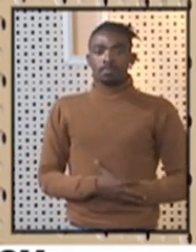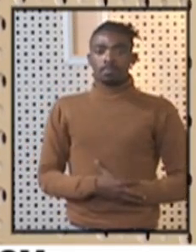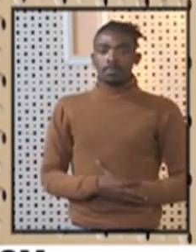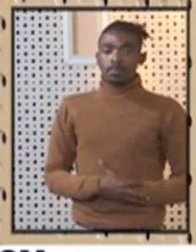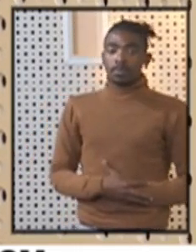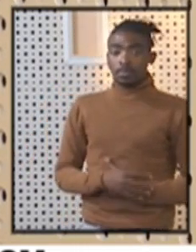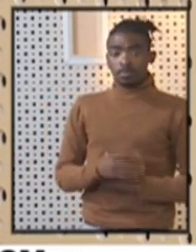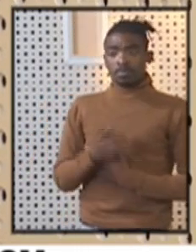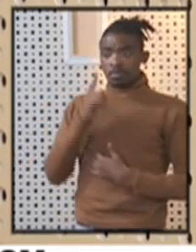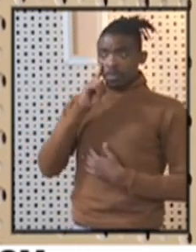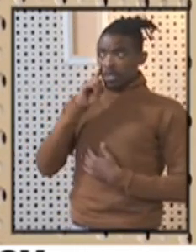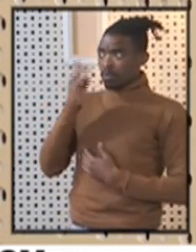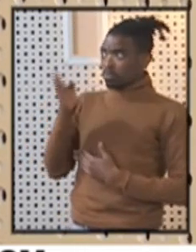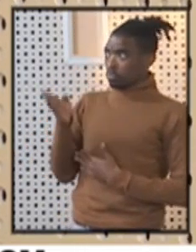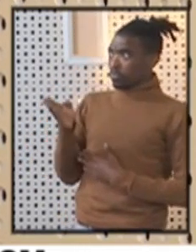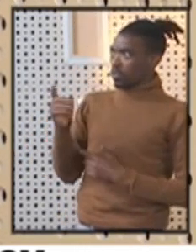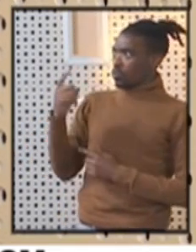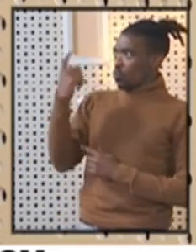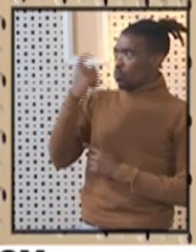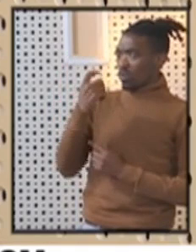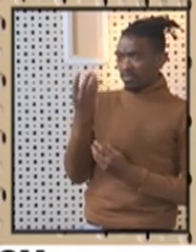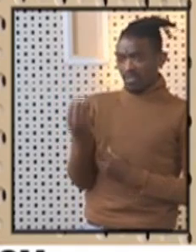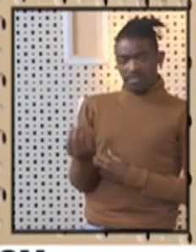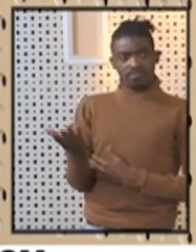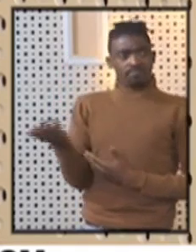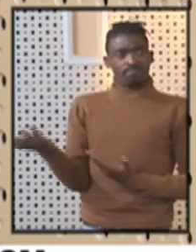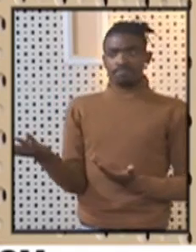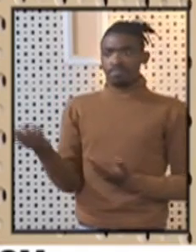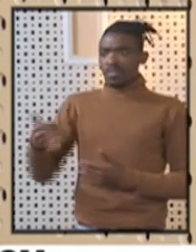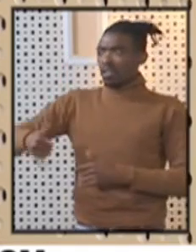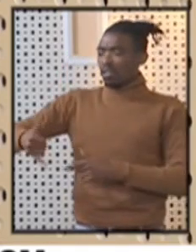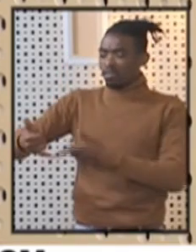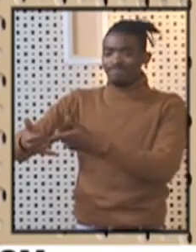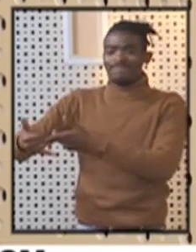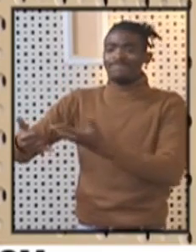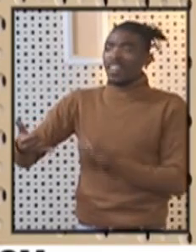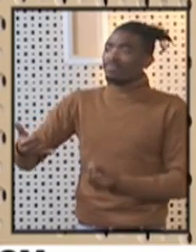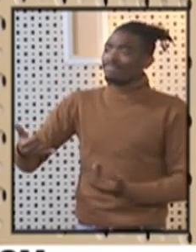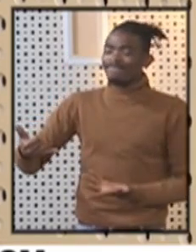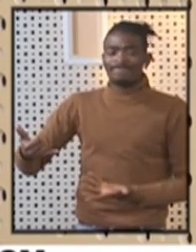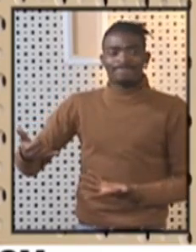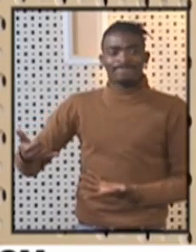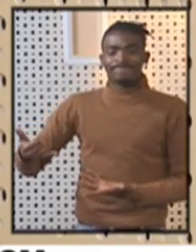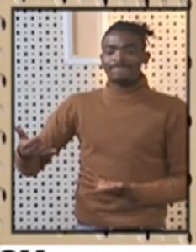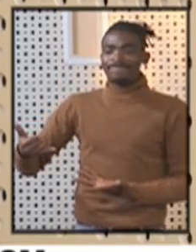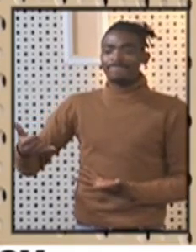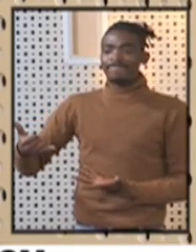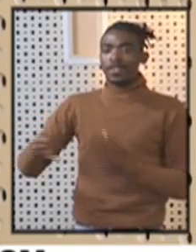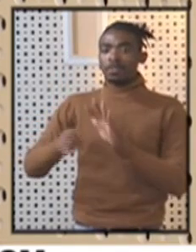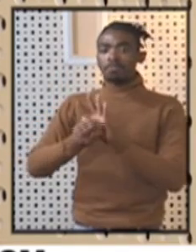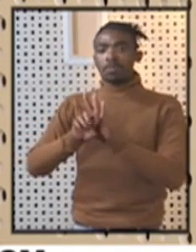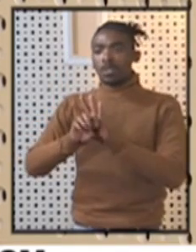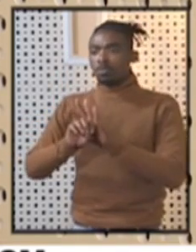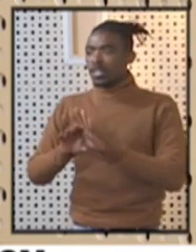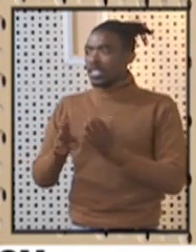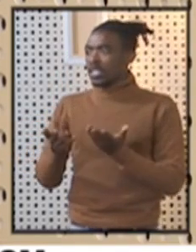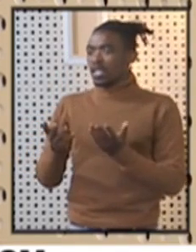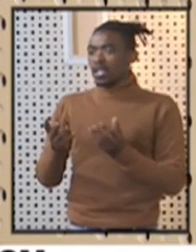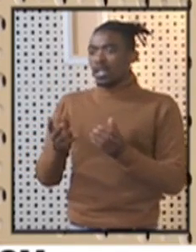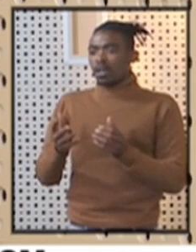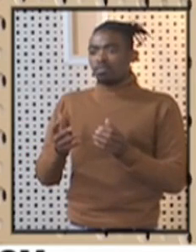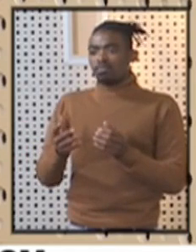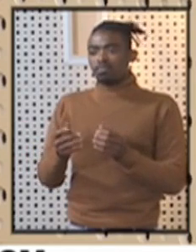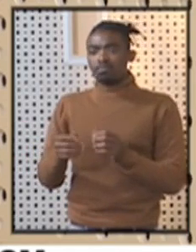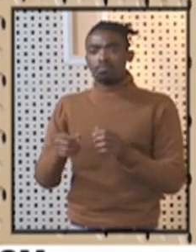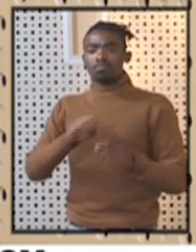if there are questions on the telephone line. Our media colleagues or journalists have